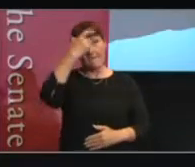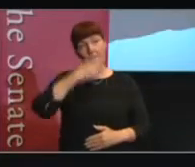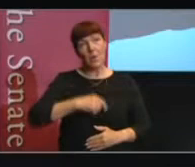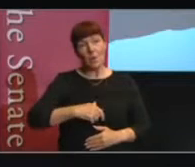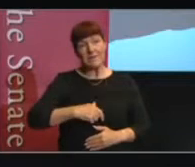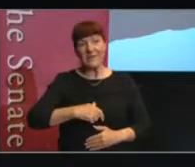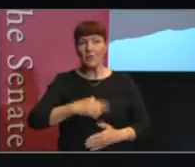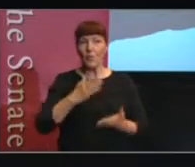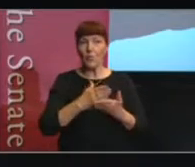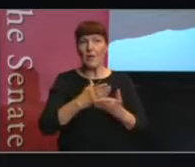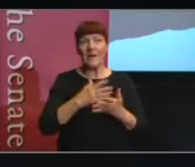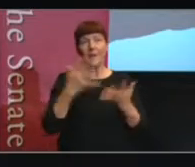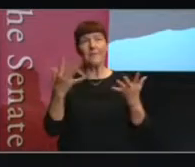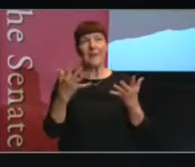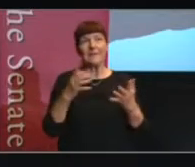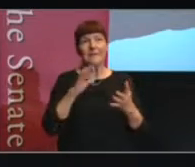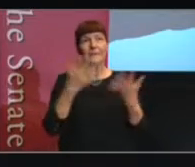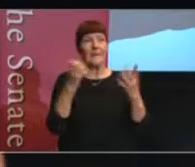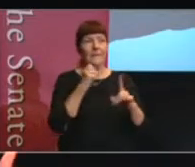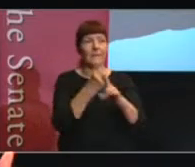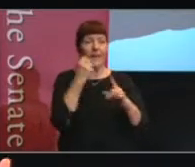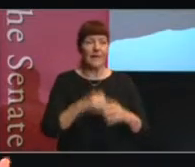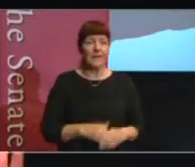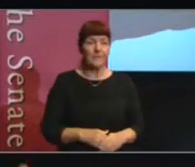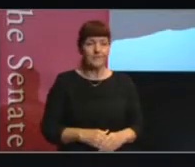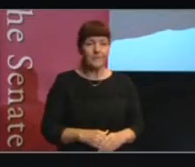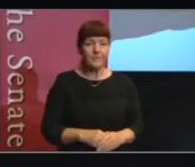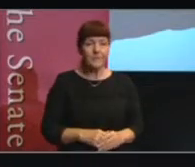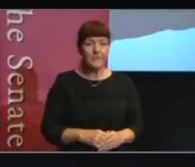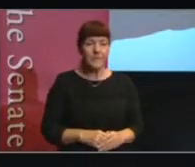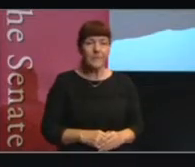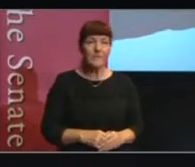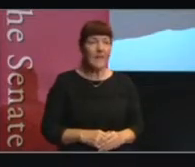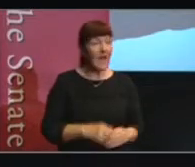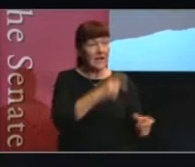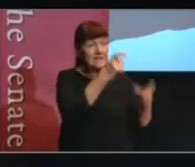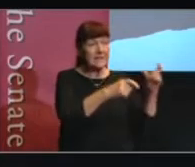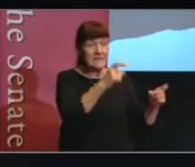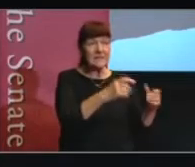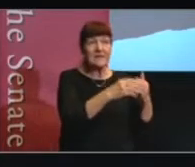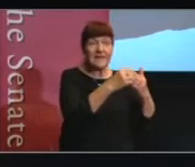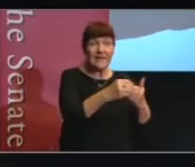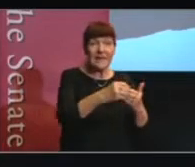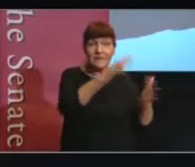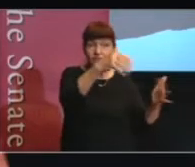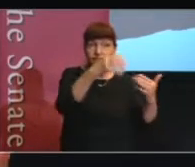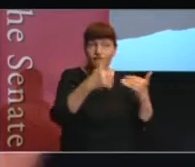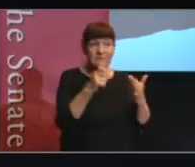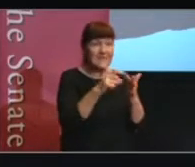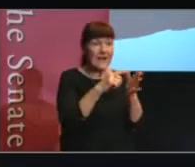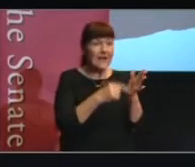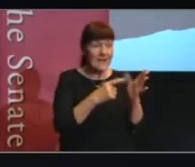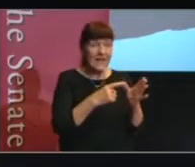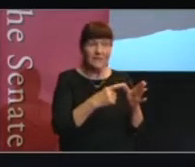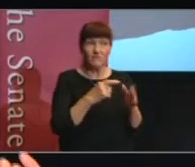it makes a big difference. Also, citizen-led data collection on issues can be really great. And so we have